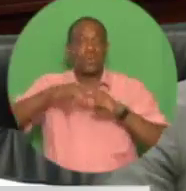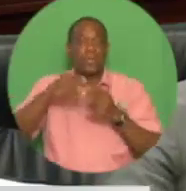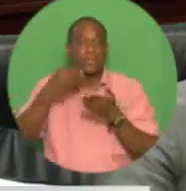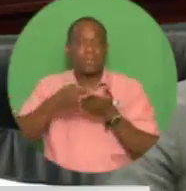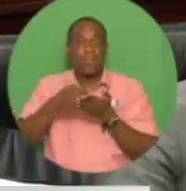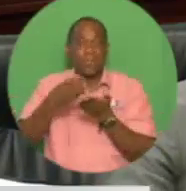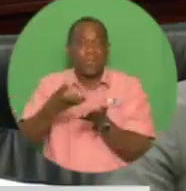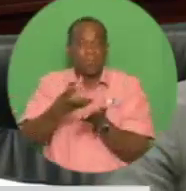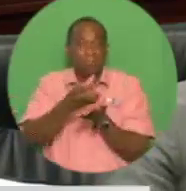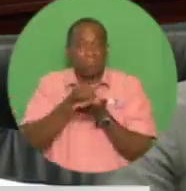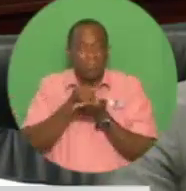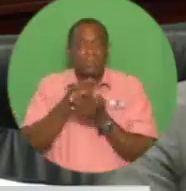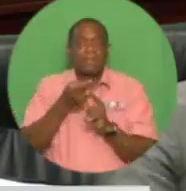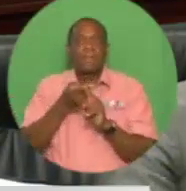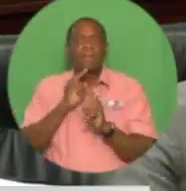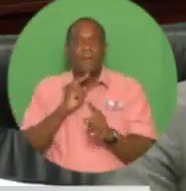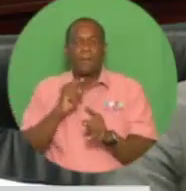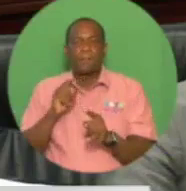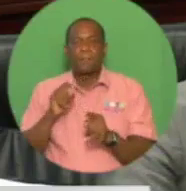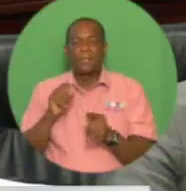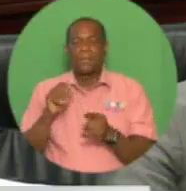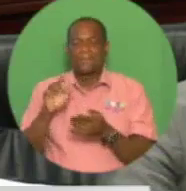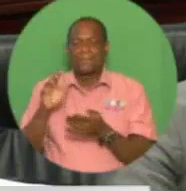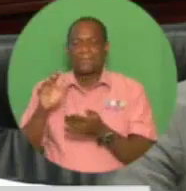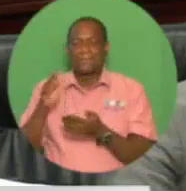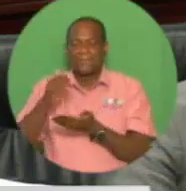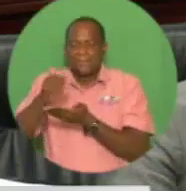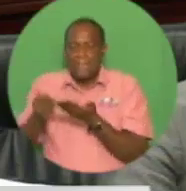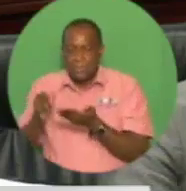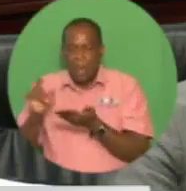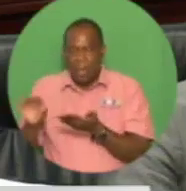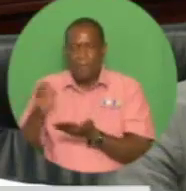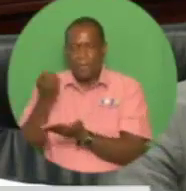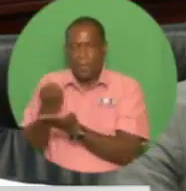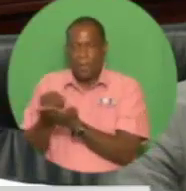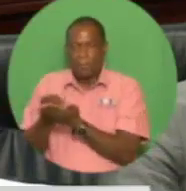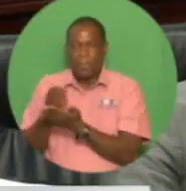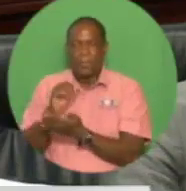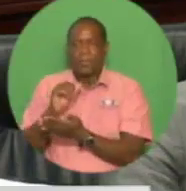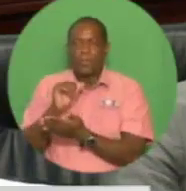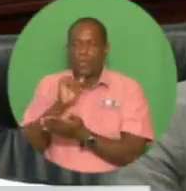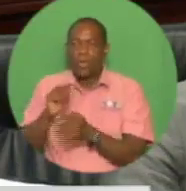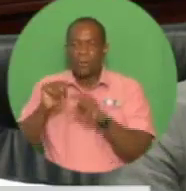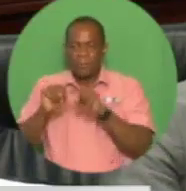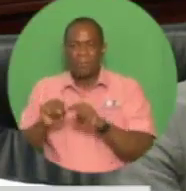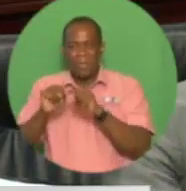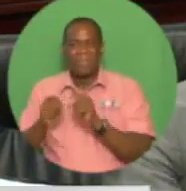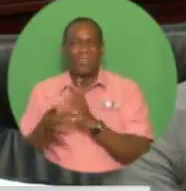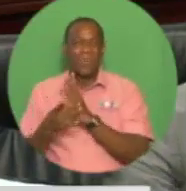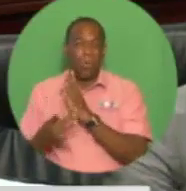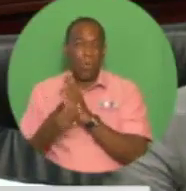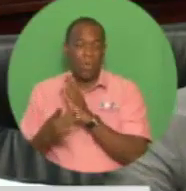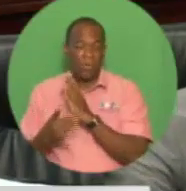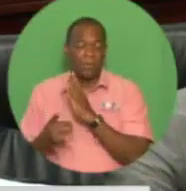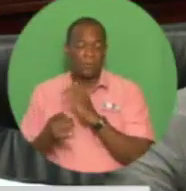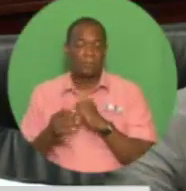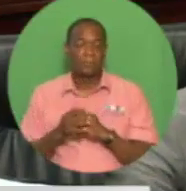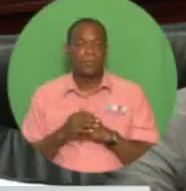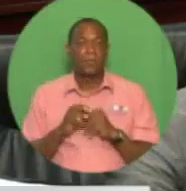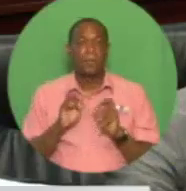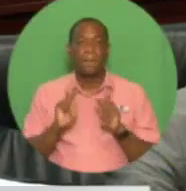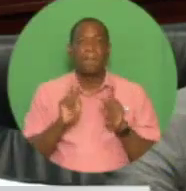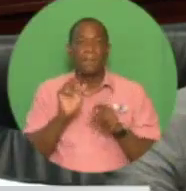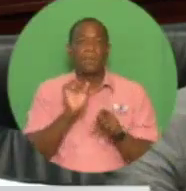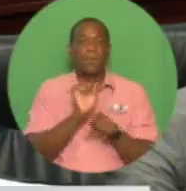to $35.2 billion in 2018. The unemployment rate is now in the vicinity of 5